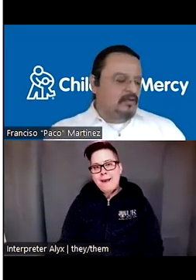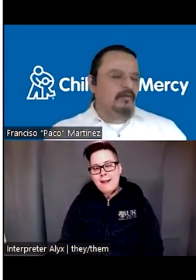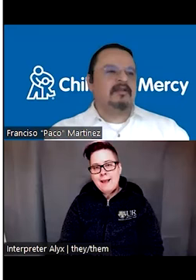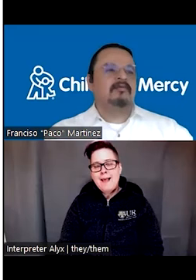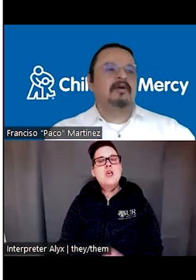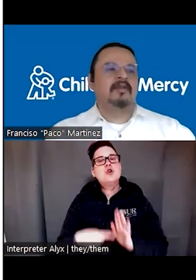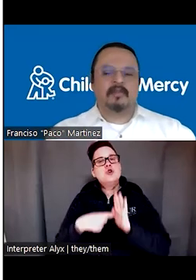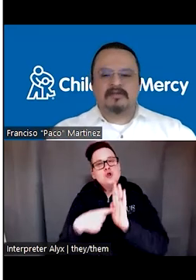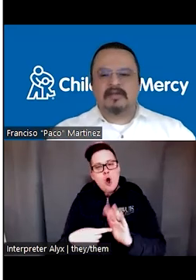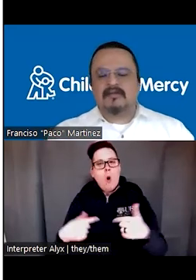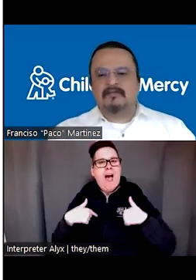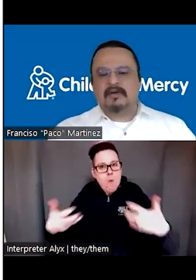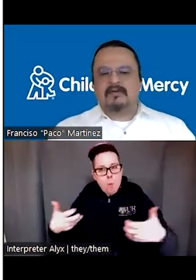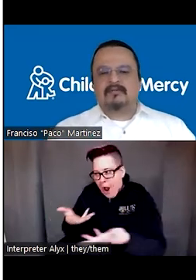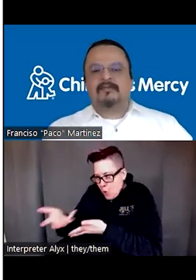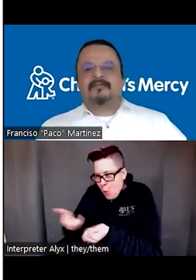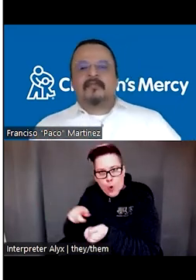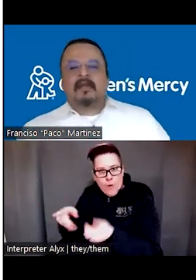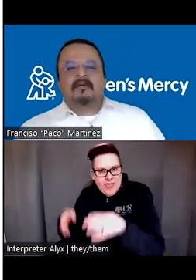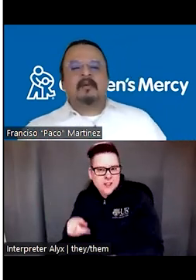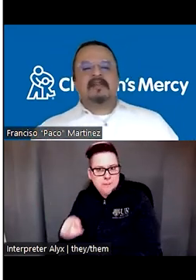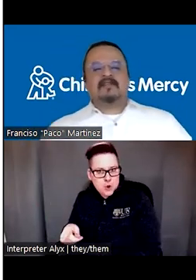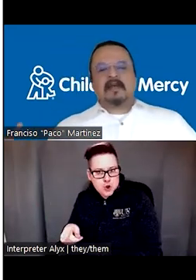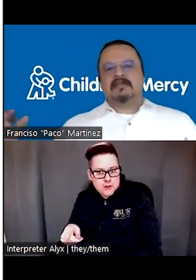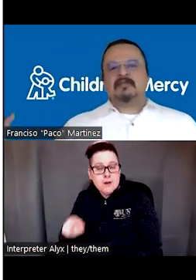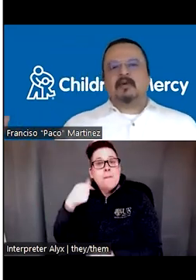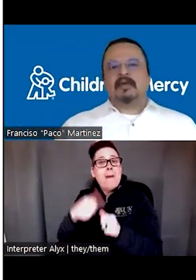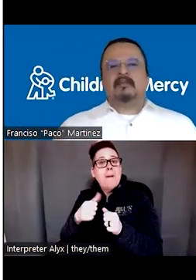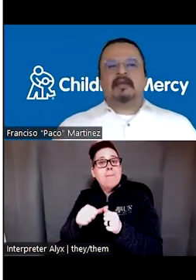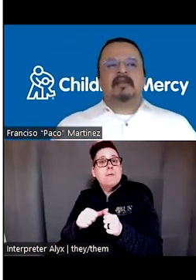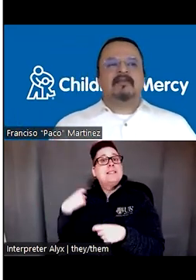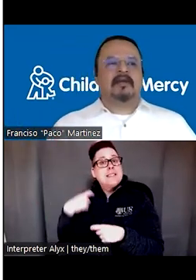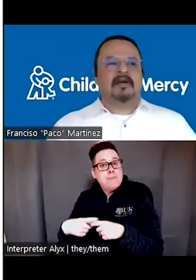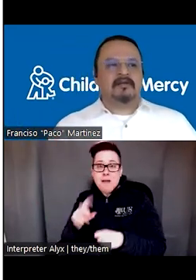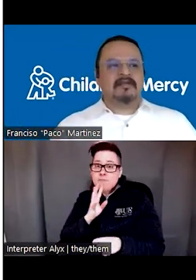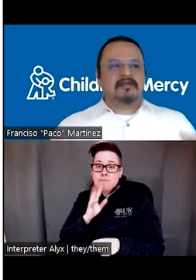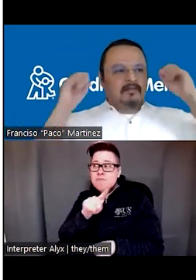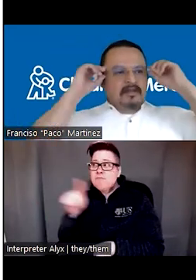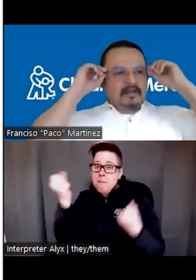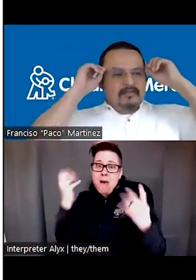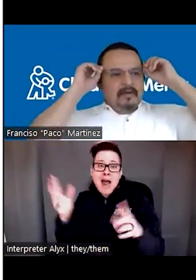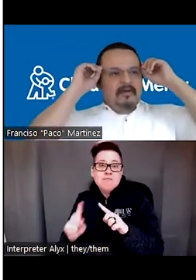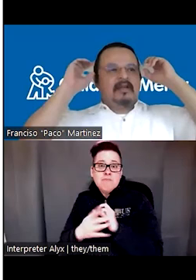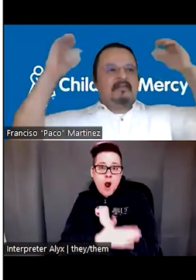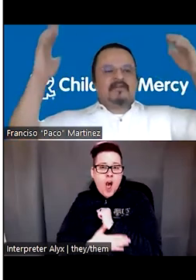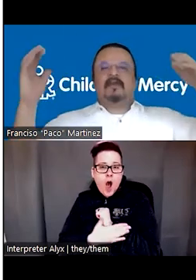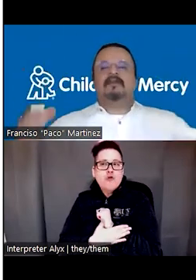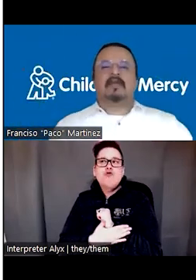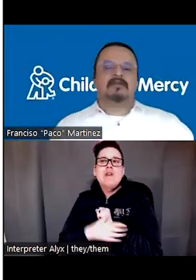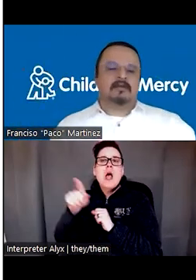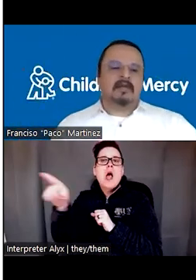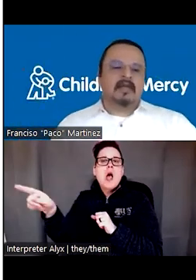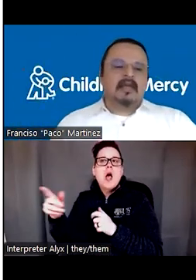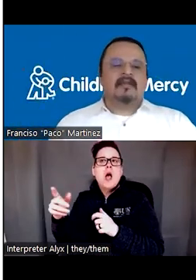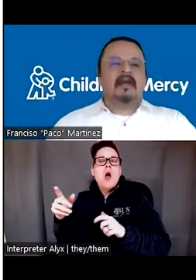that you want to work with the person that is in front of you. Remember that Spanish is spoken in many different countries and with different levels of